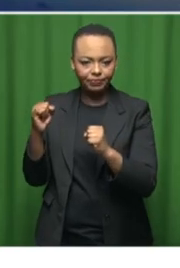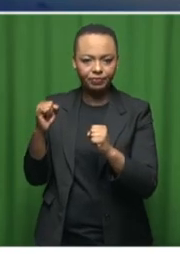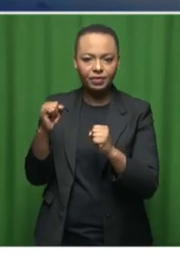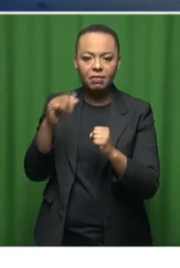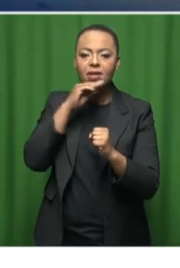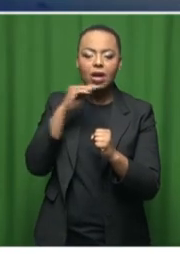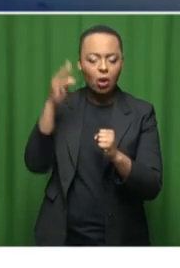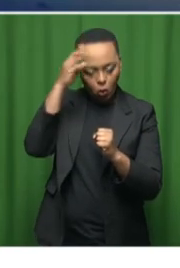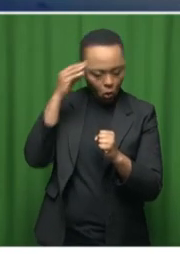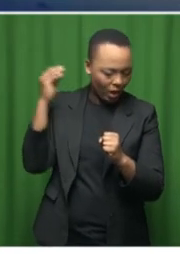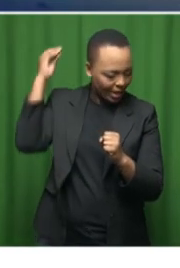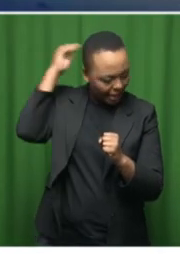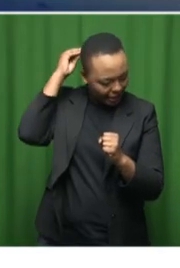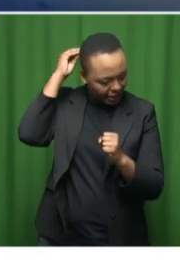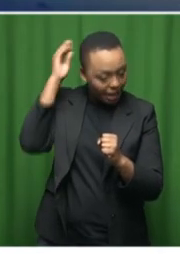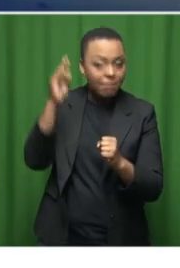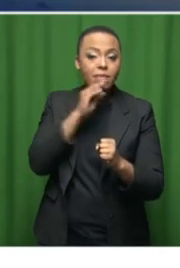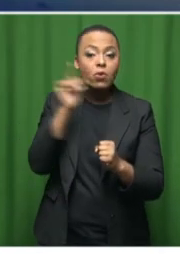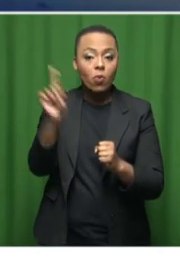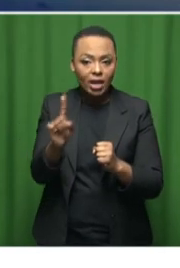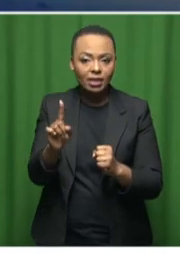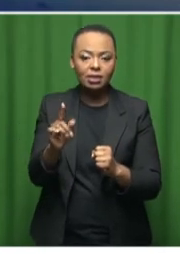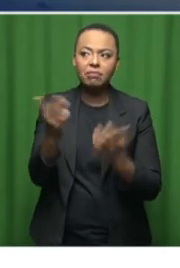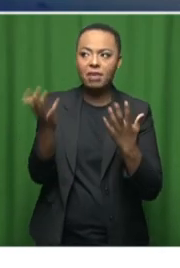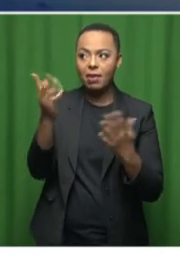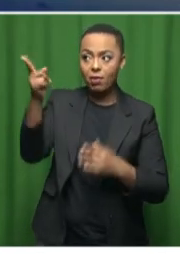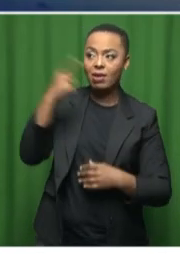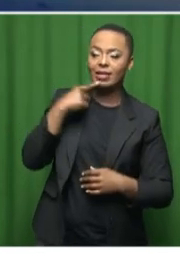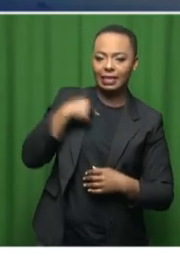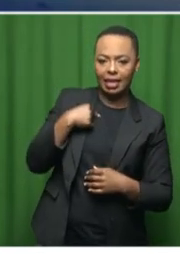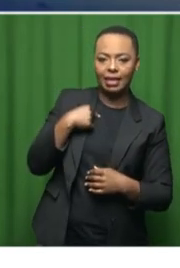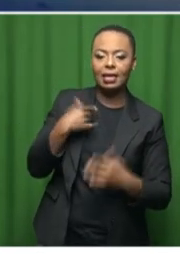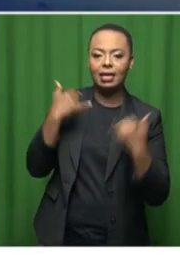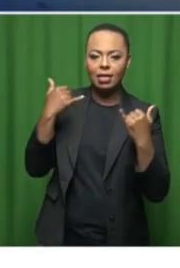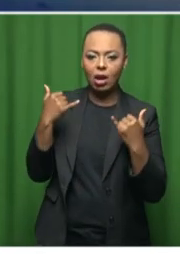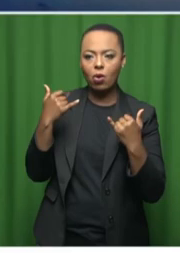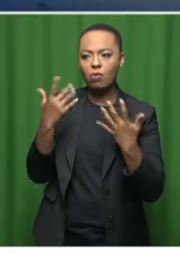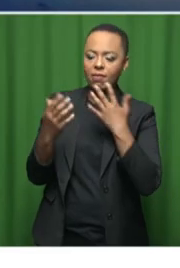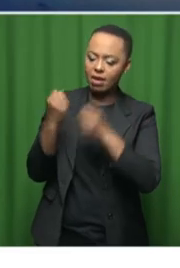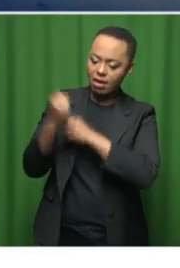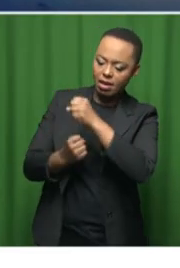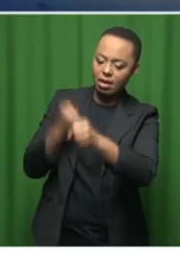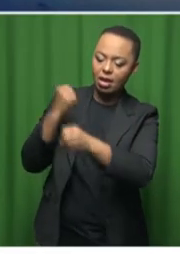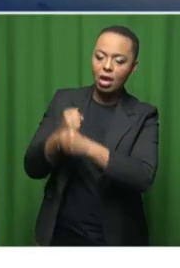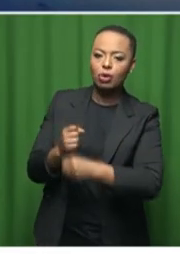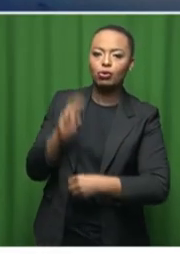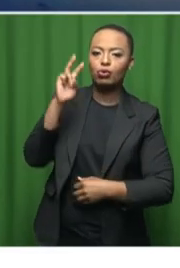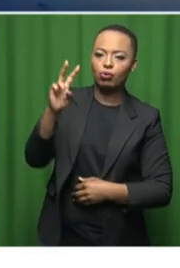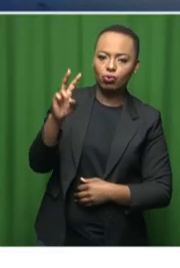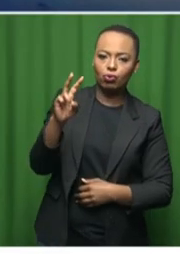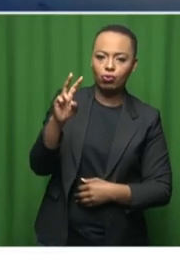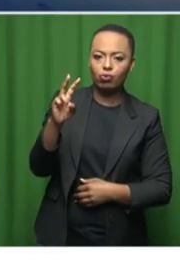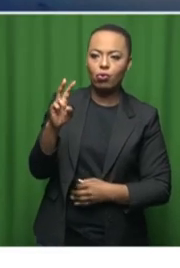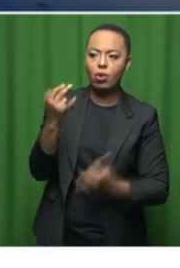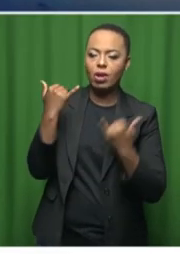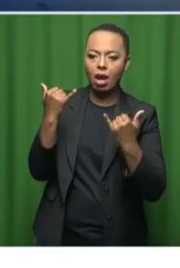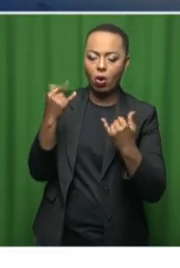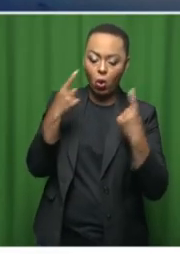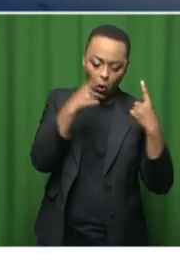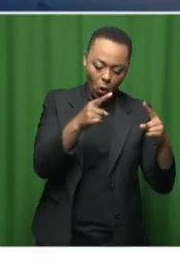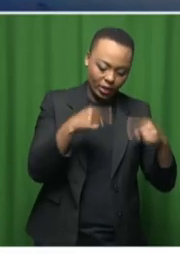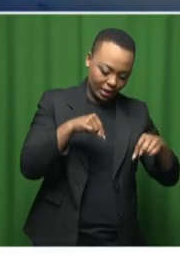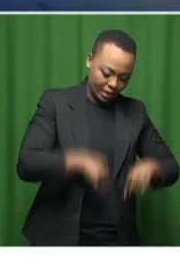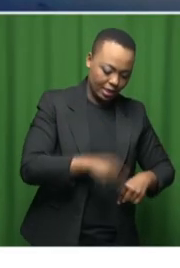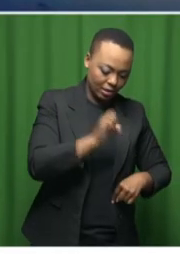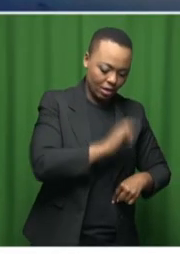What would actually normally happen is that they will say on intervals, two years, we'll be auditing you.